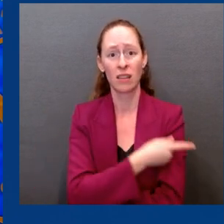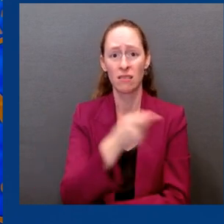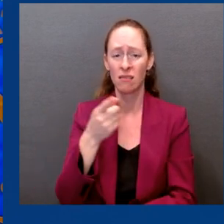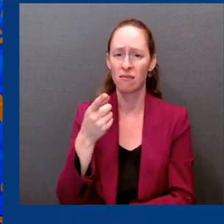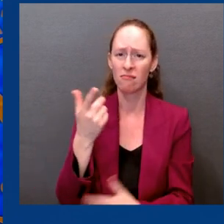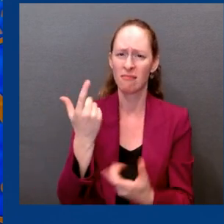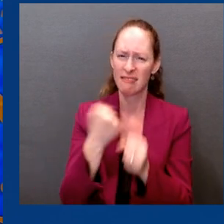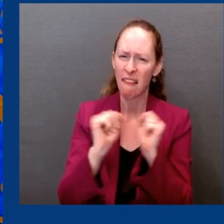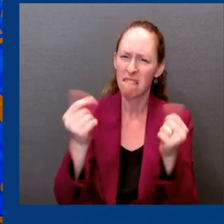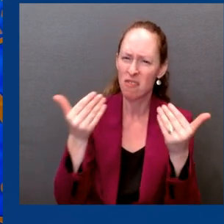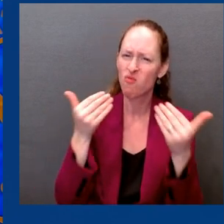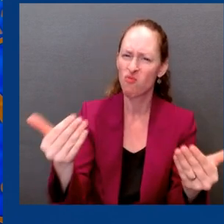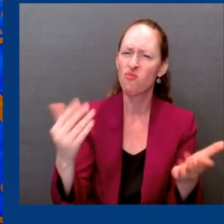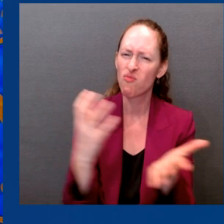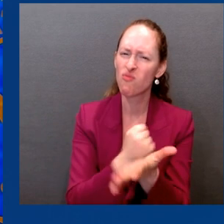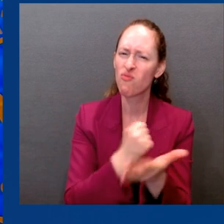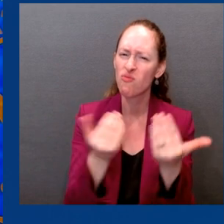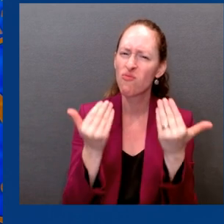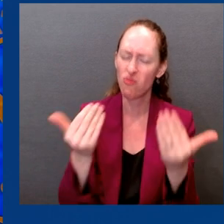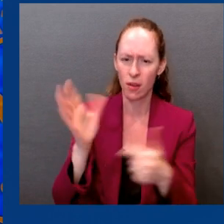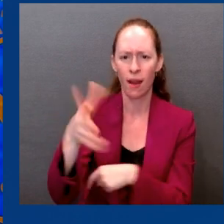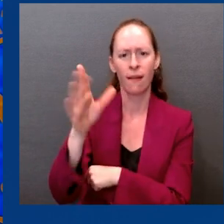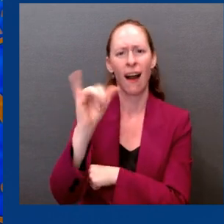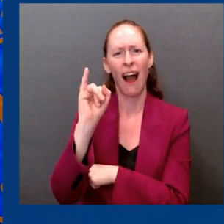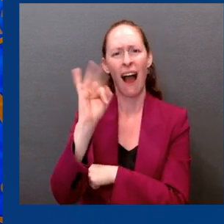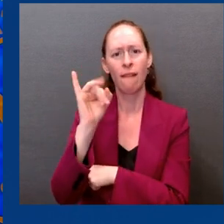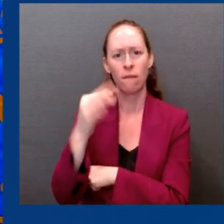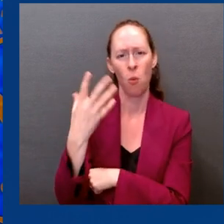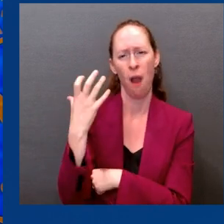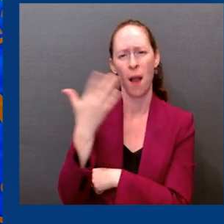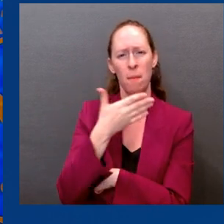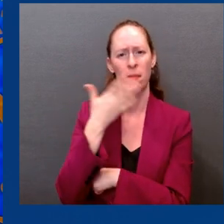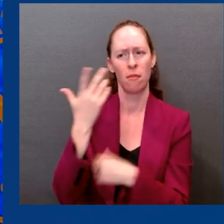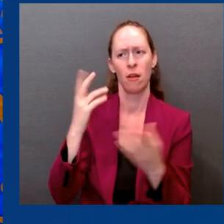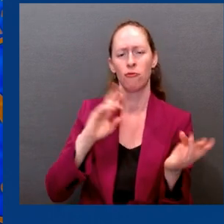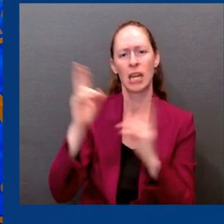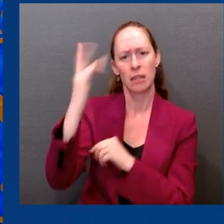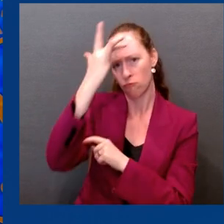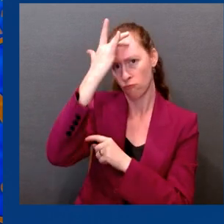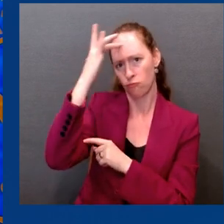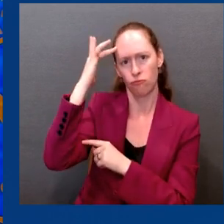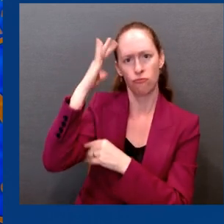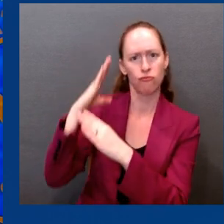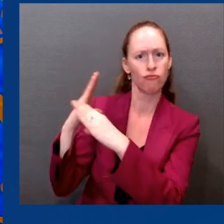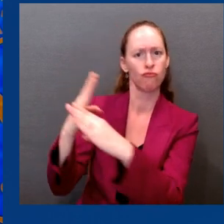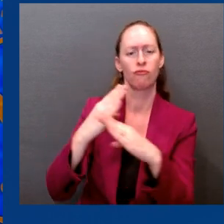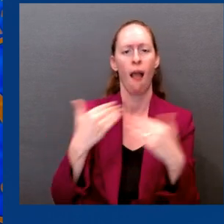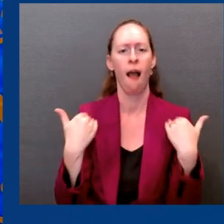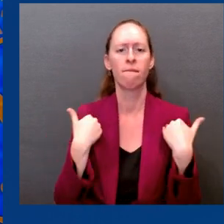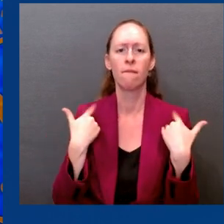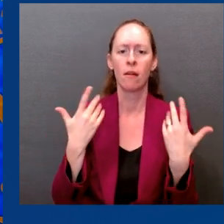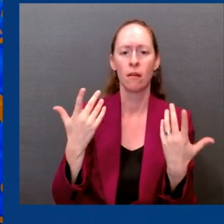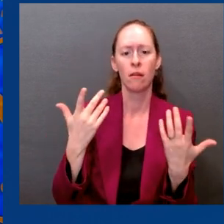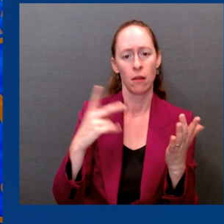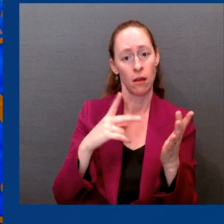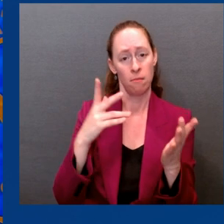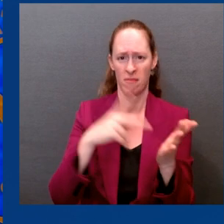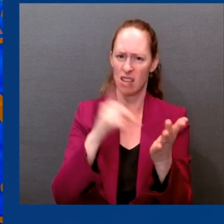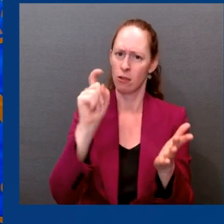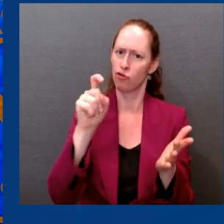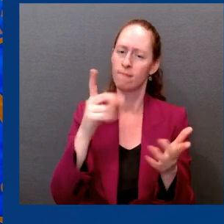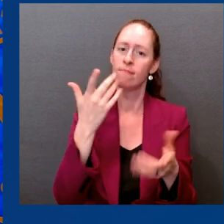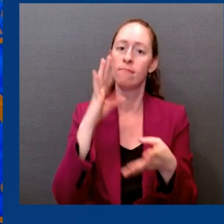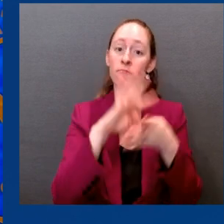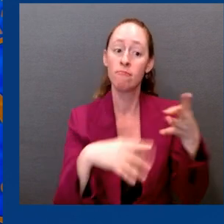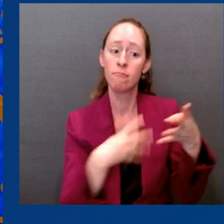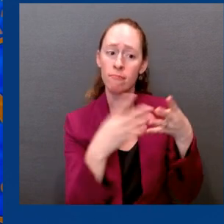against severe COVID-19, particularly for the elderly. And we expect that the updated vaccines